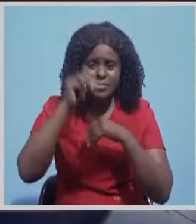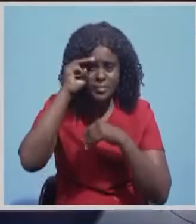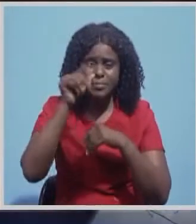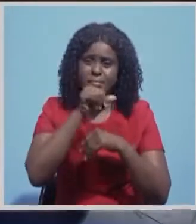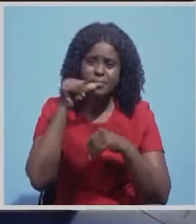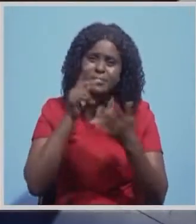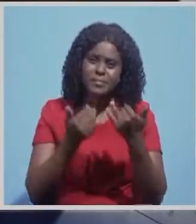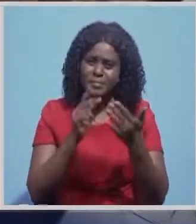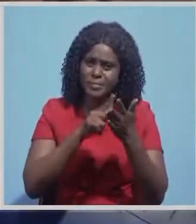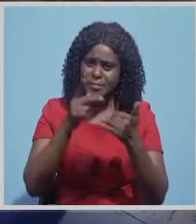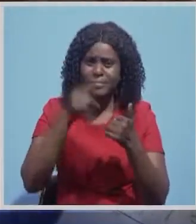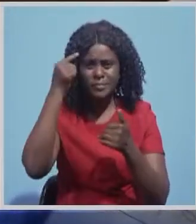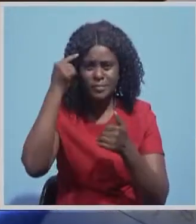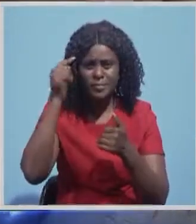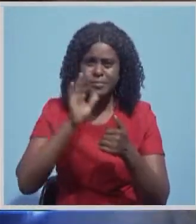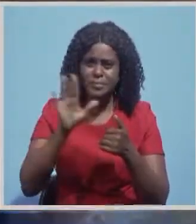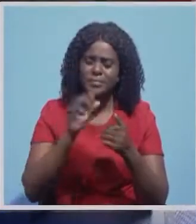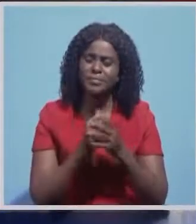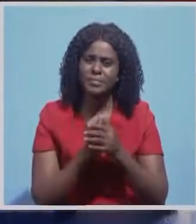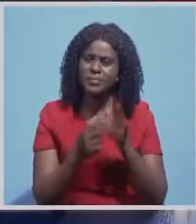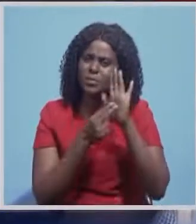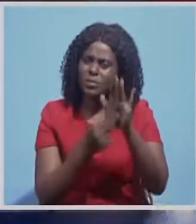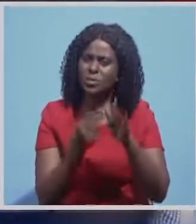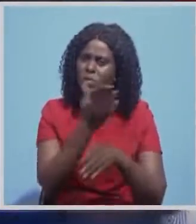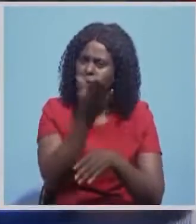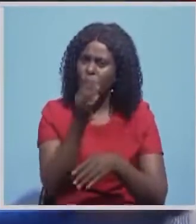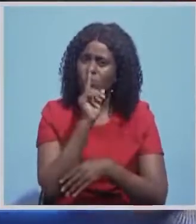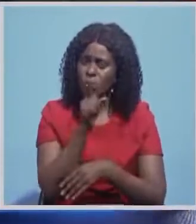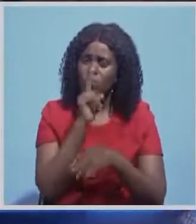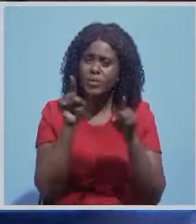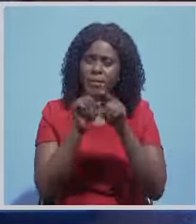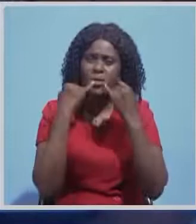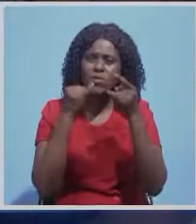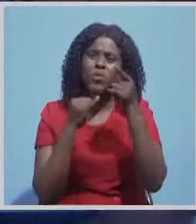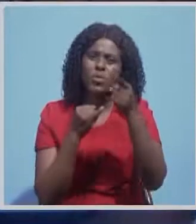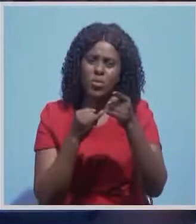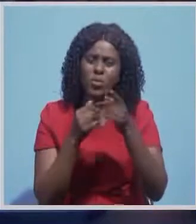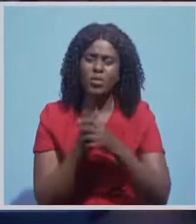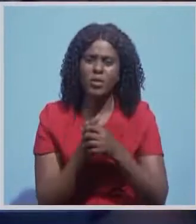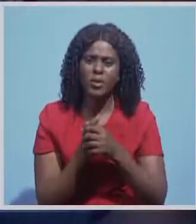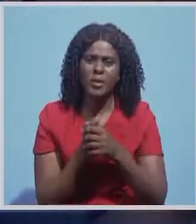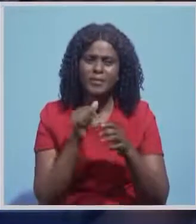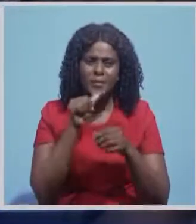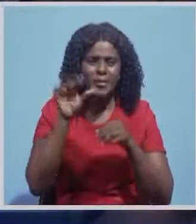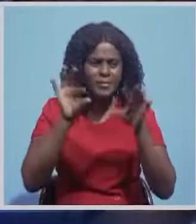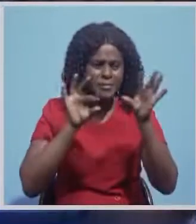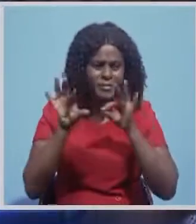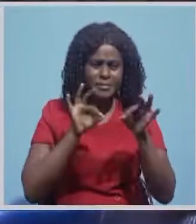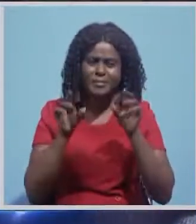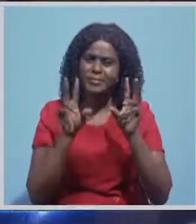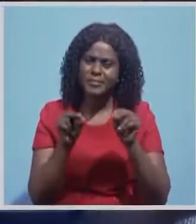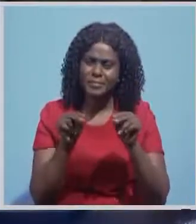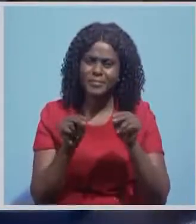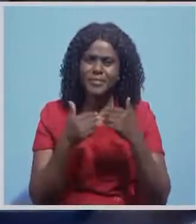the programs, government programs, and President Nguyen, it shows you, it tells you, that he is not a selective president, or